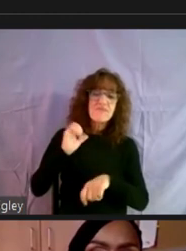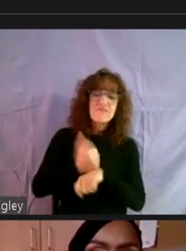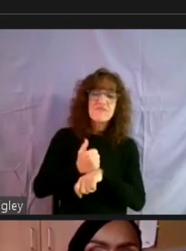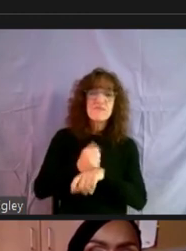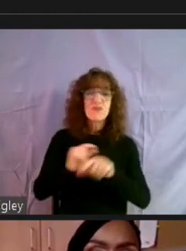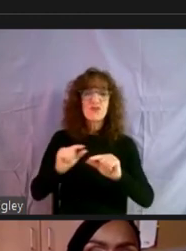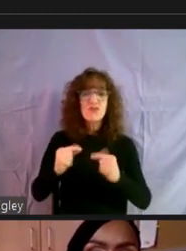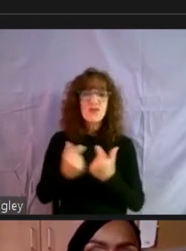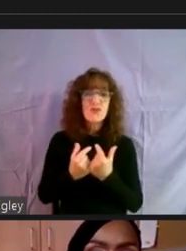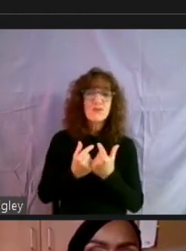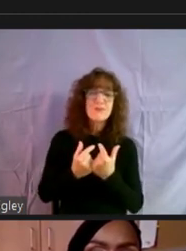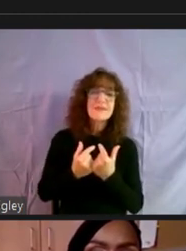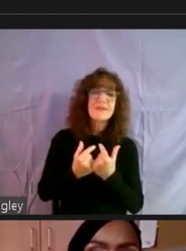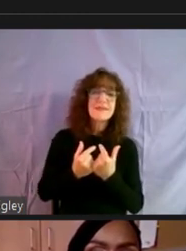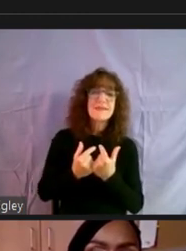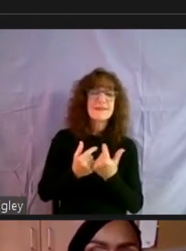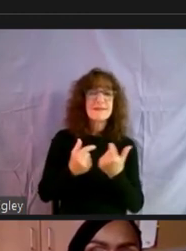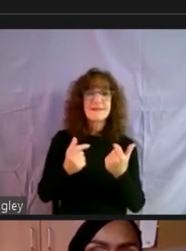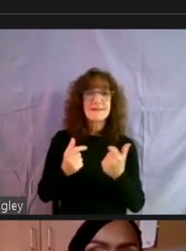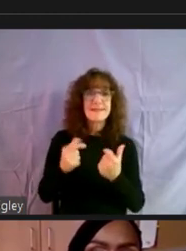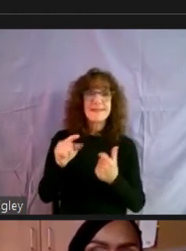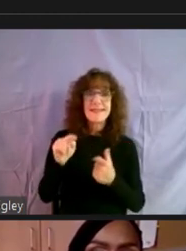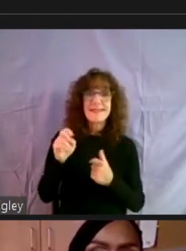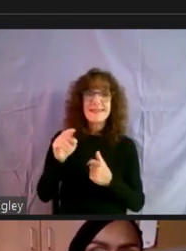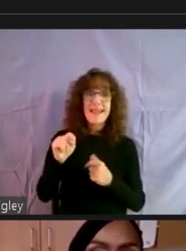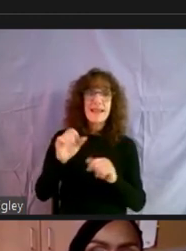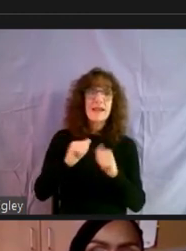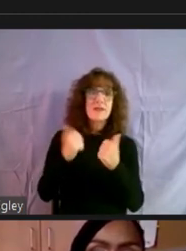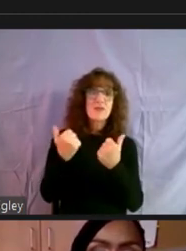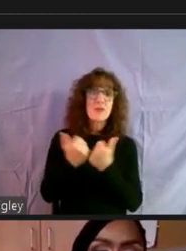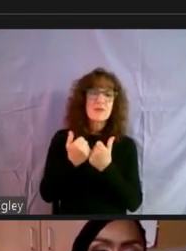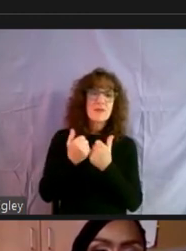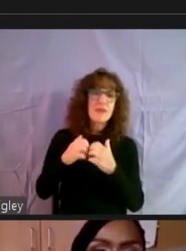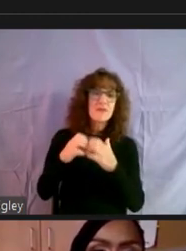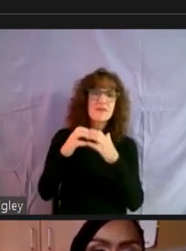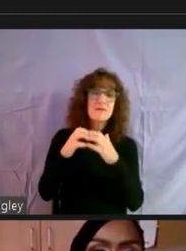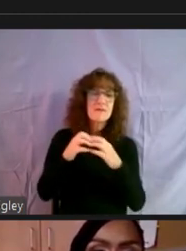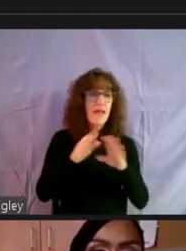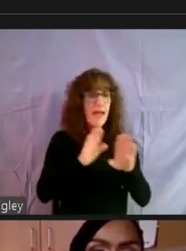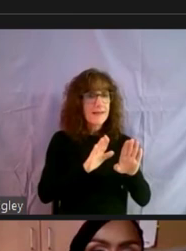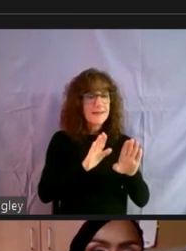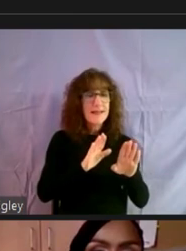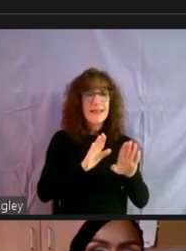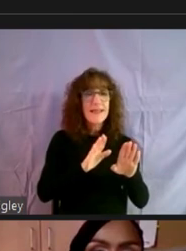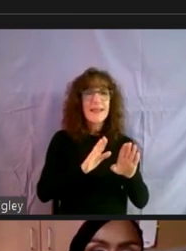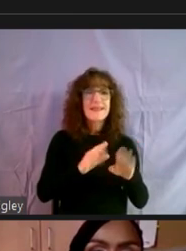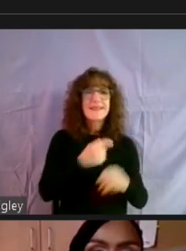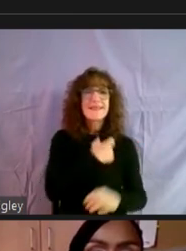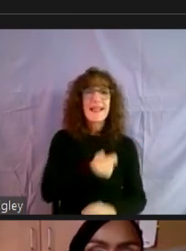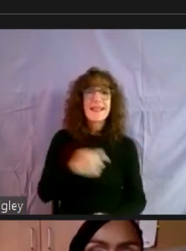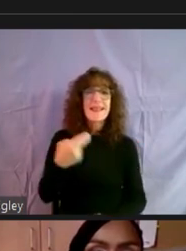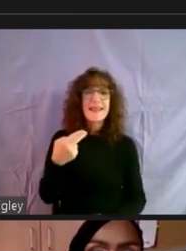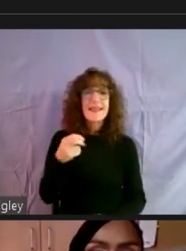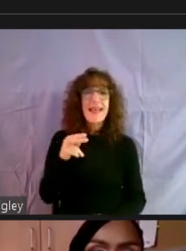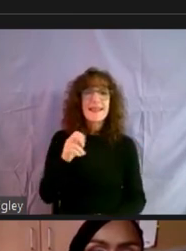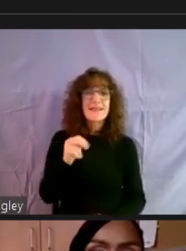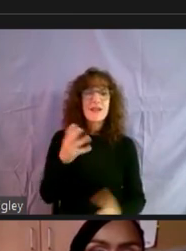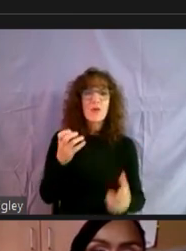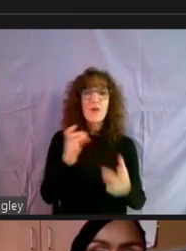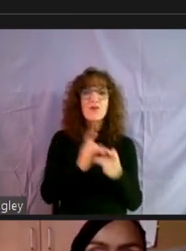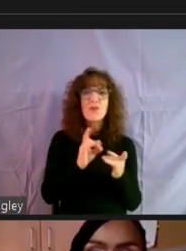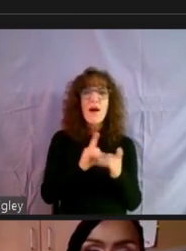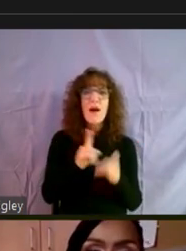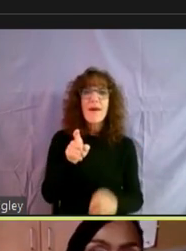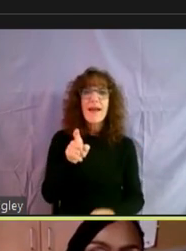right to form resident associations or tenant associations. Excellent. Delegate Henson, would have anything to comment on this?